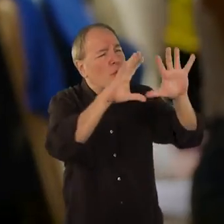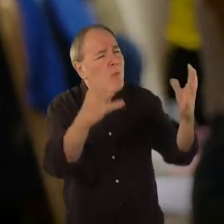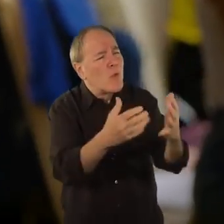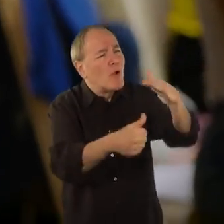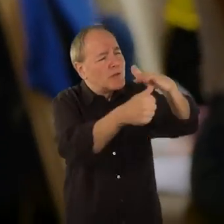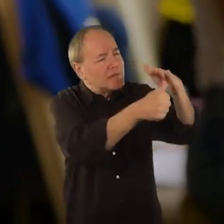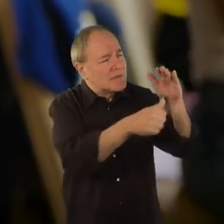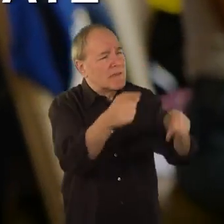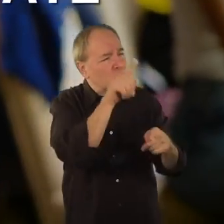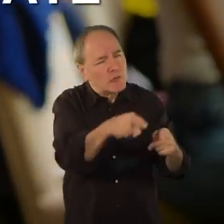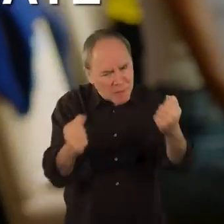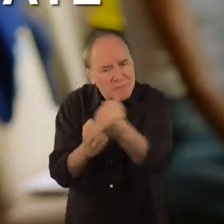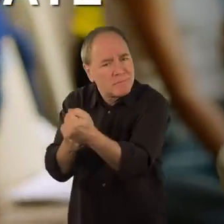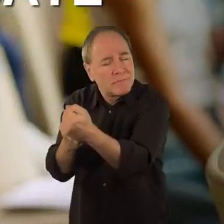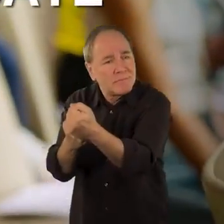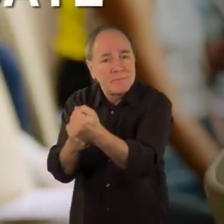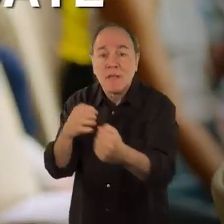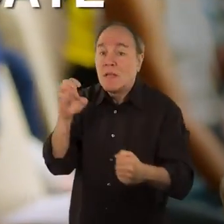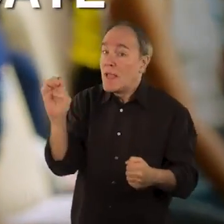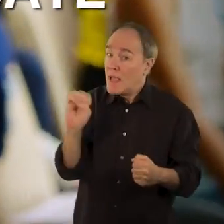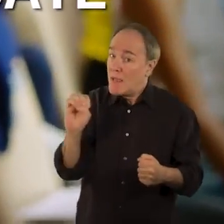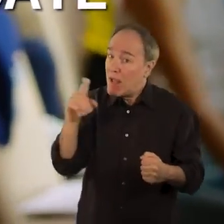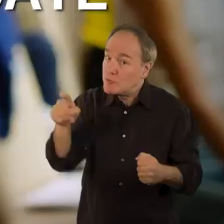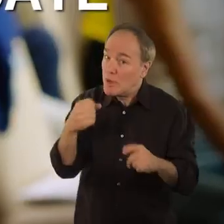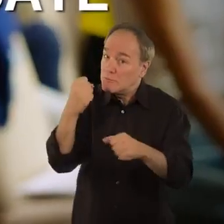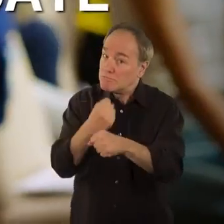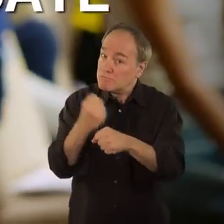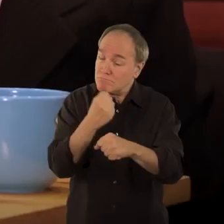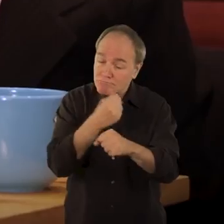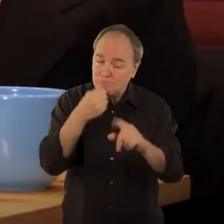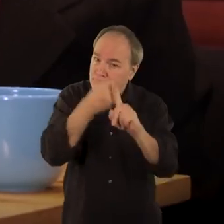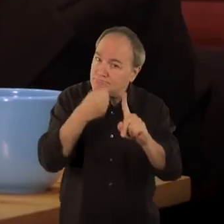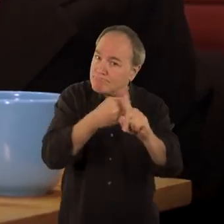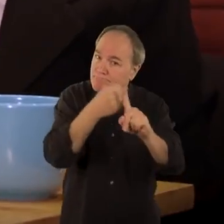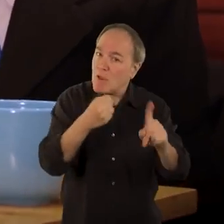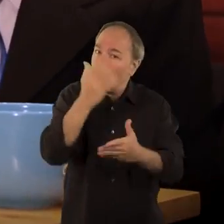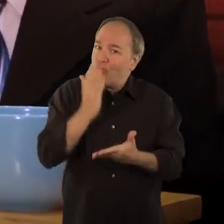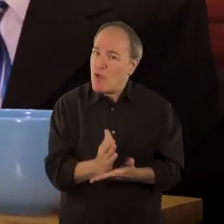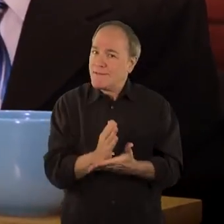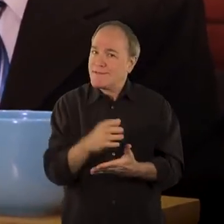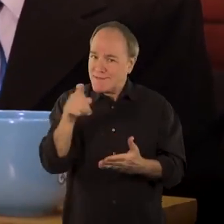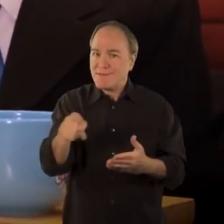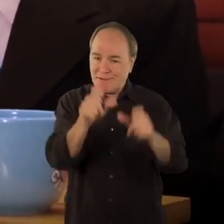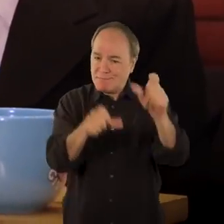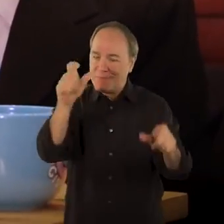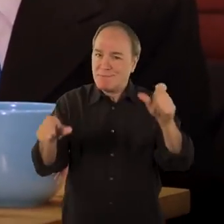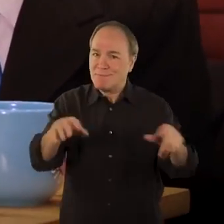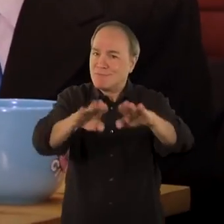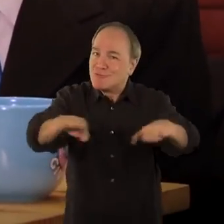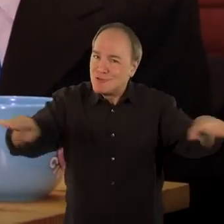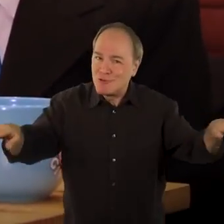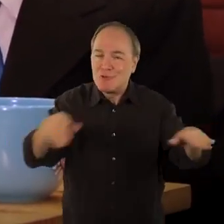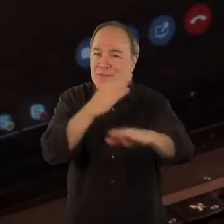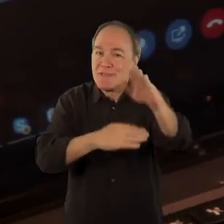Emmanuel, 16, is a disability rights advocate and he is blind. He connects with children with disabilities like Saja